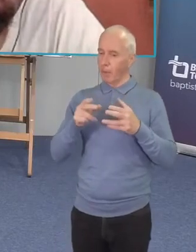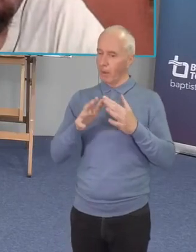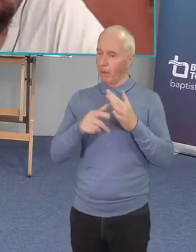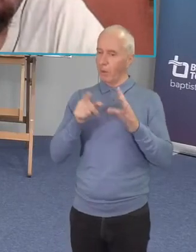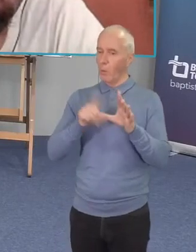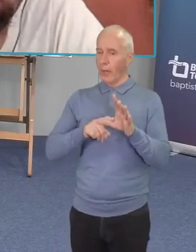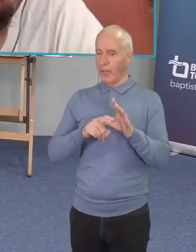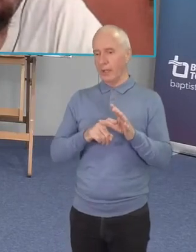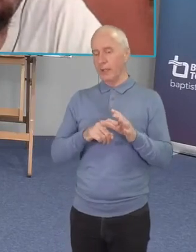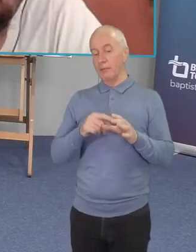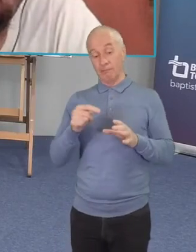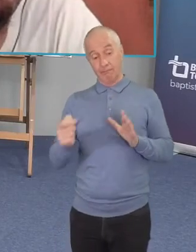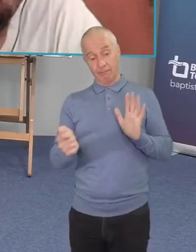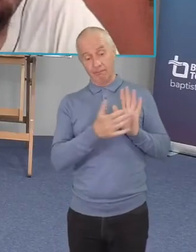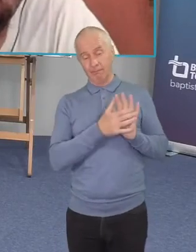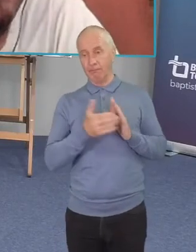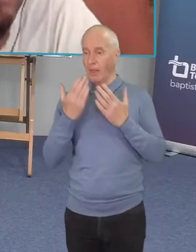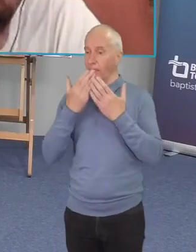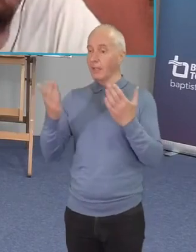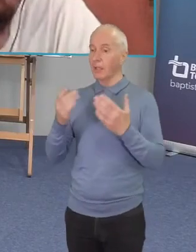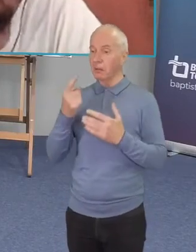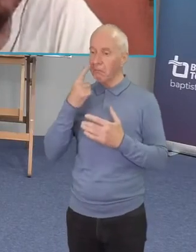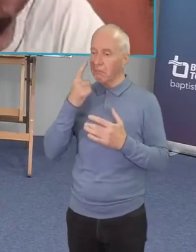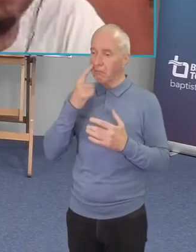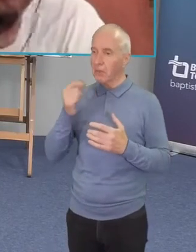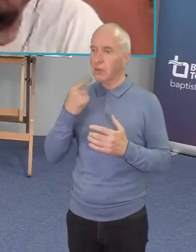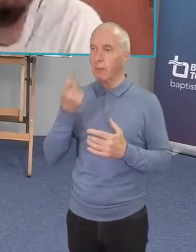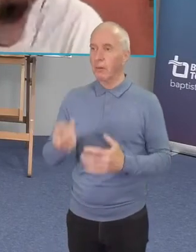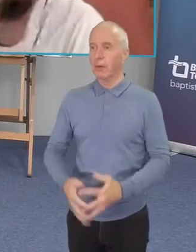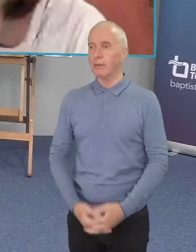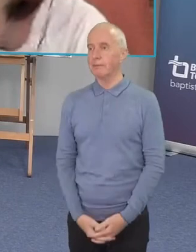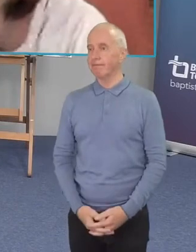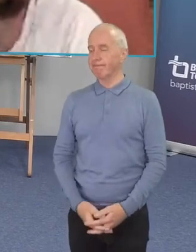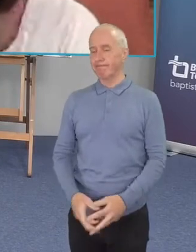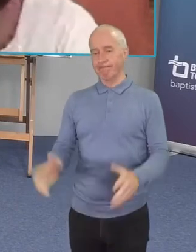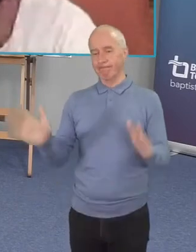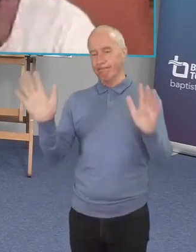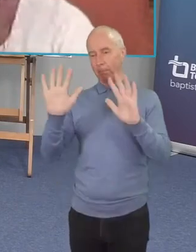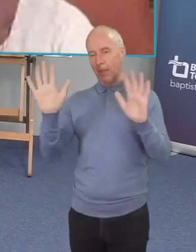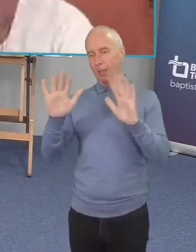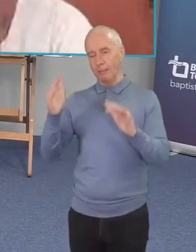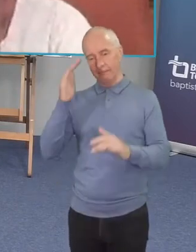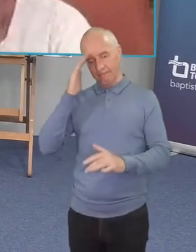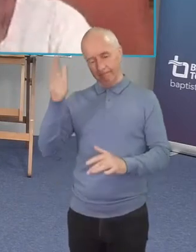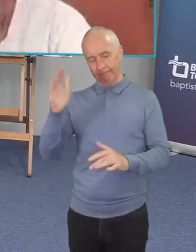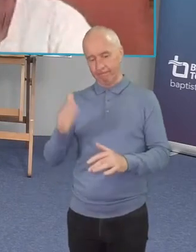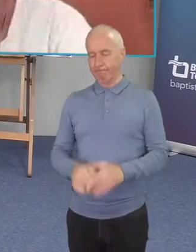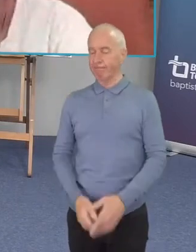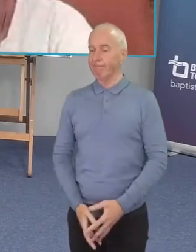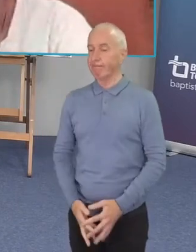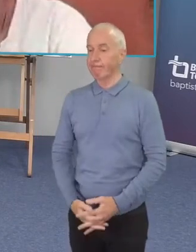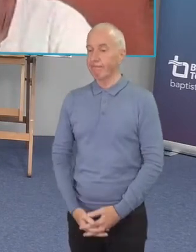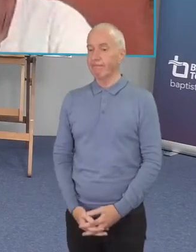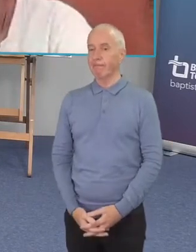from you again tomorrow absolutely thank you all take care